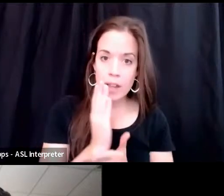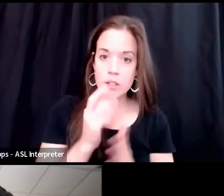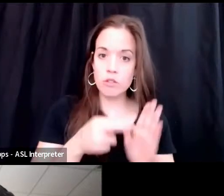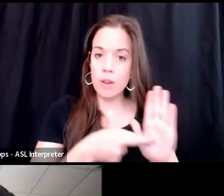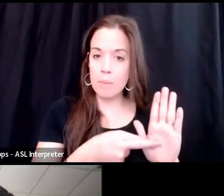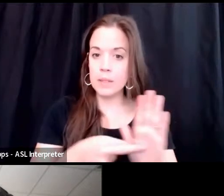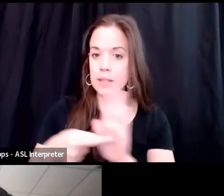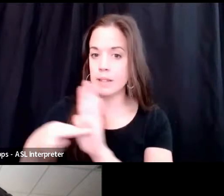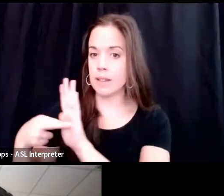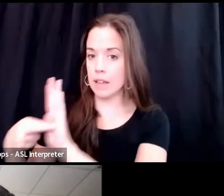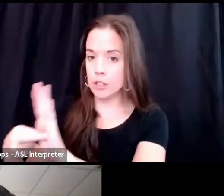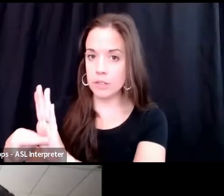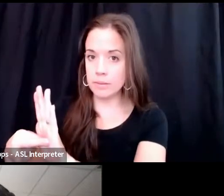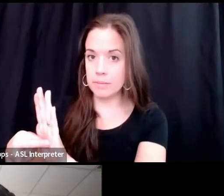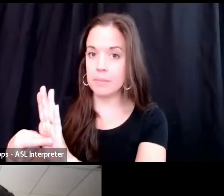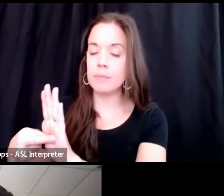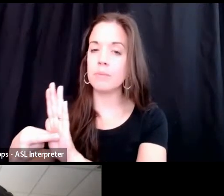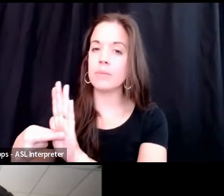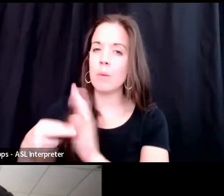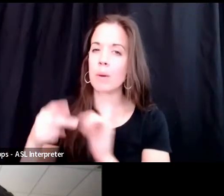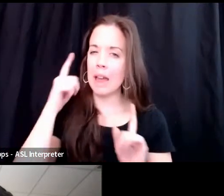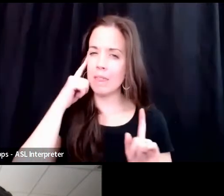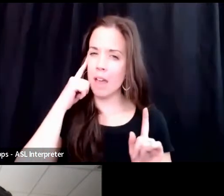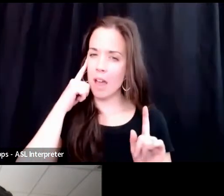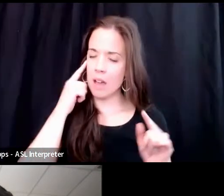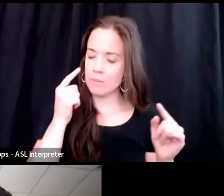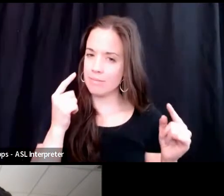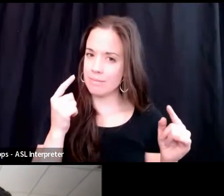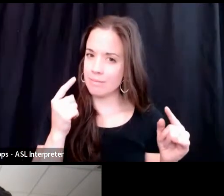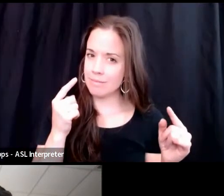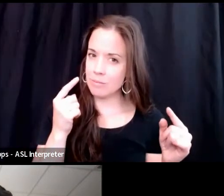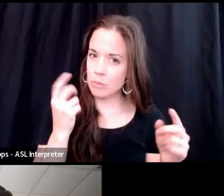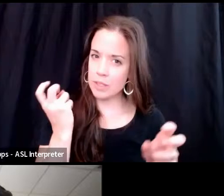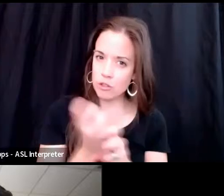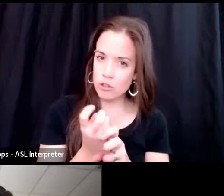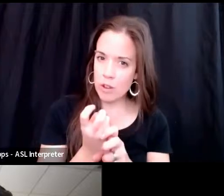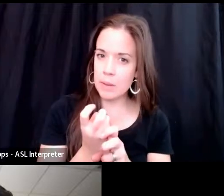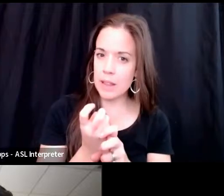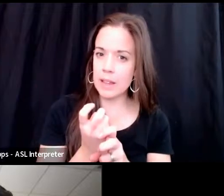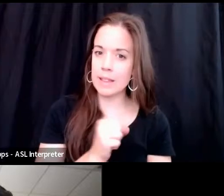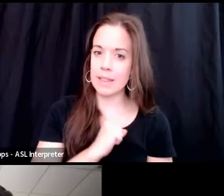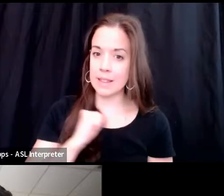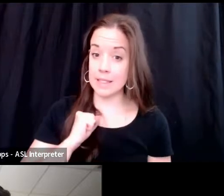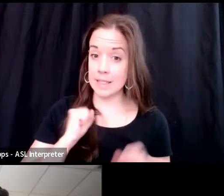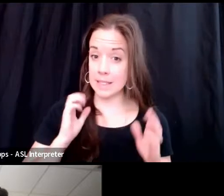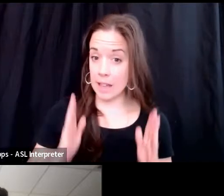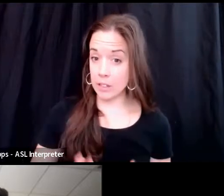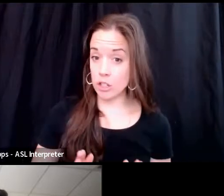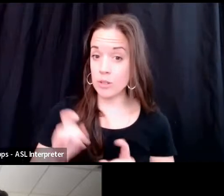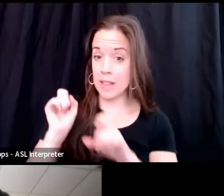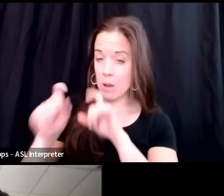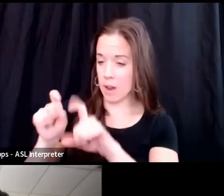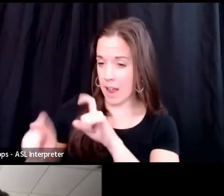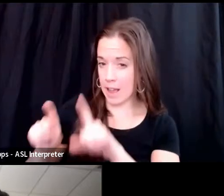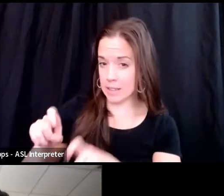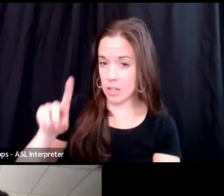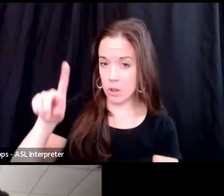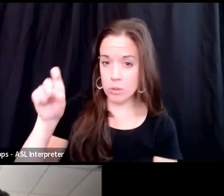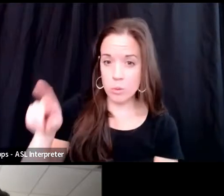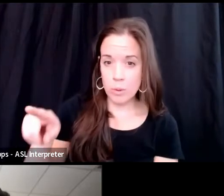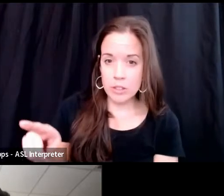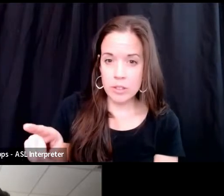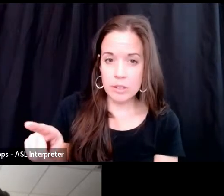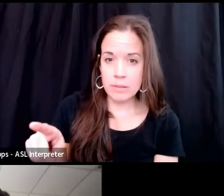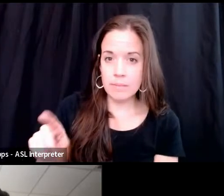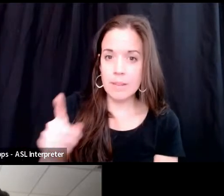found particularly troubling was that the senators that were asking those sort of questions are the